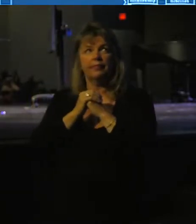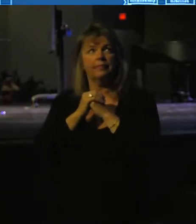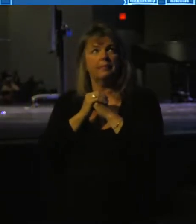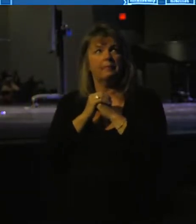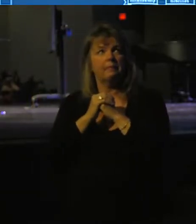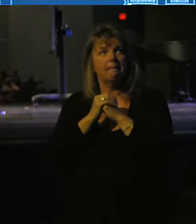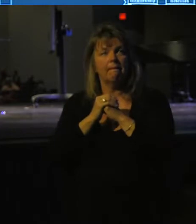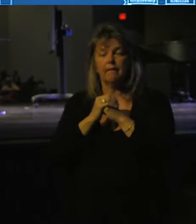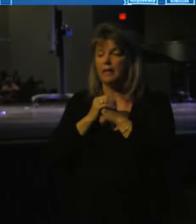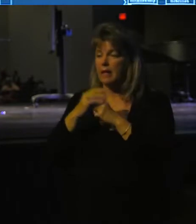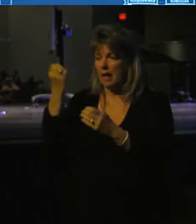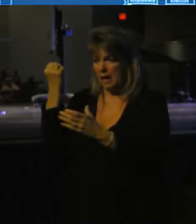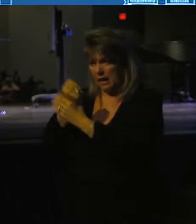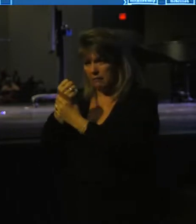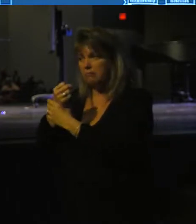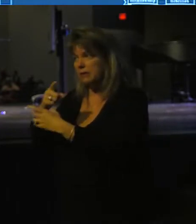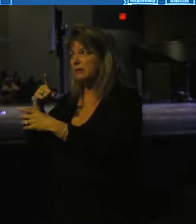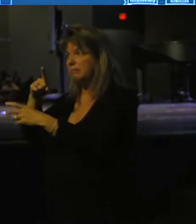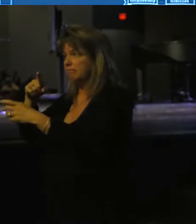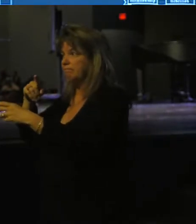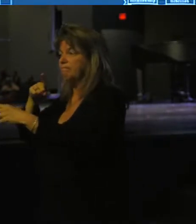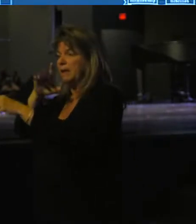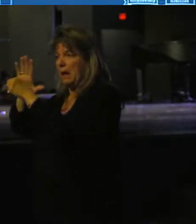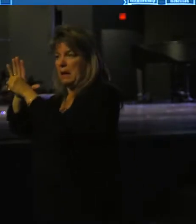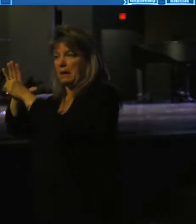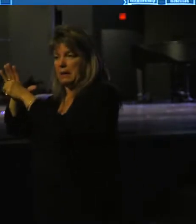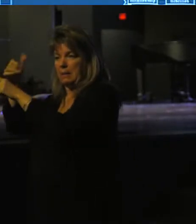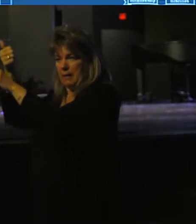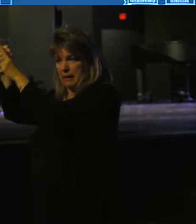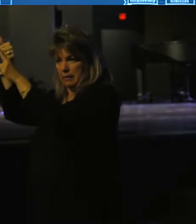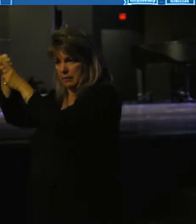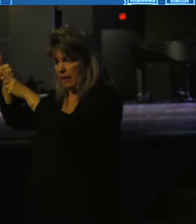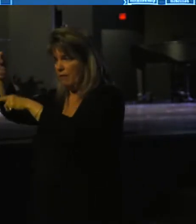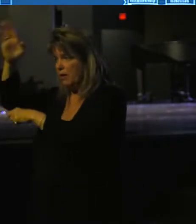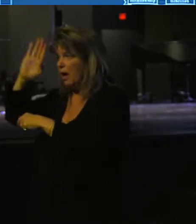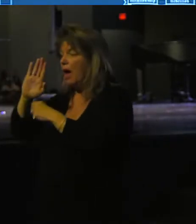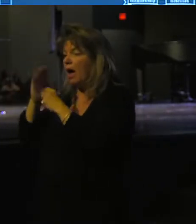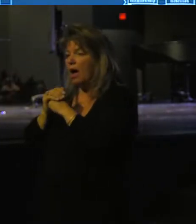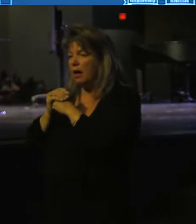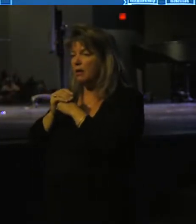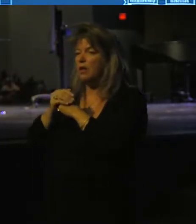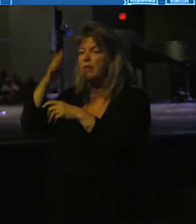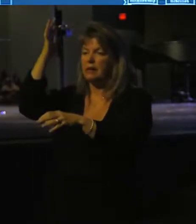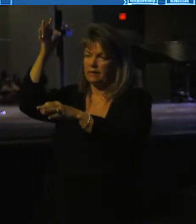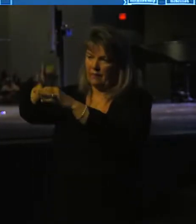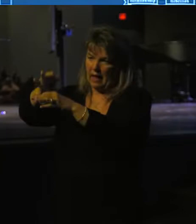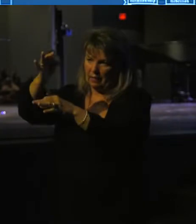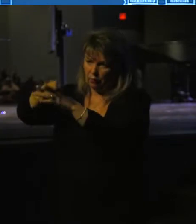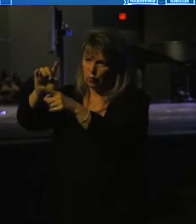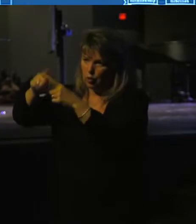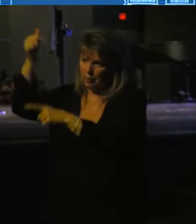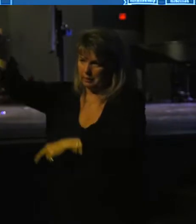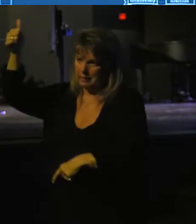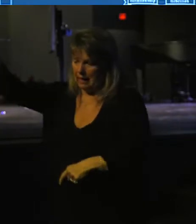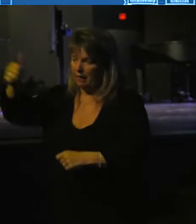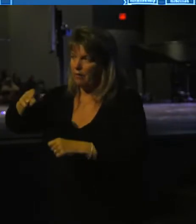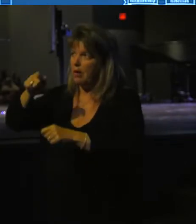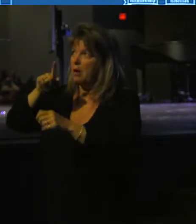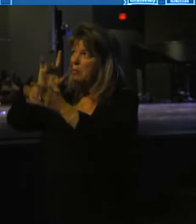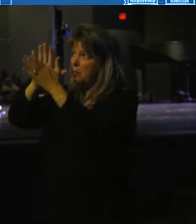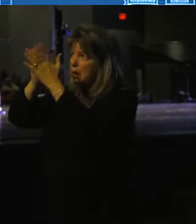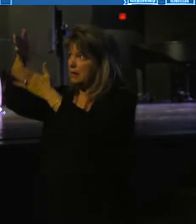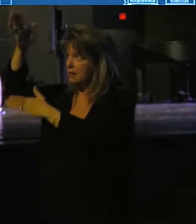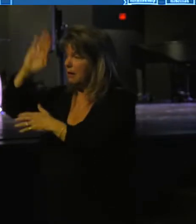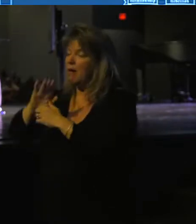He's committed himself to him. Can we have a God? Can I let you know, we have a God that is faithful to himself. Praise God